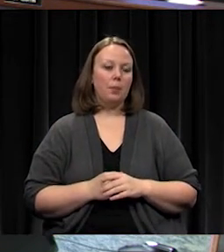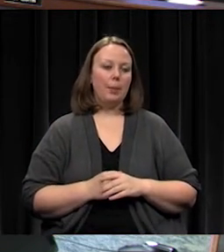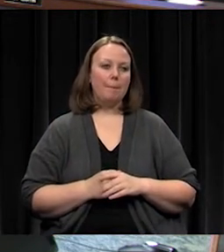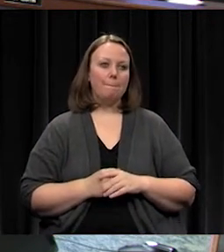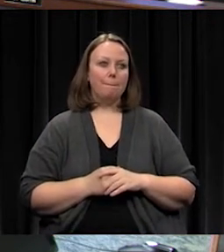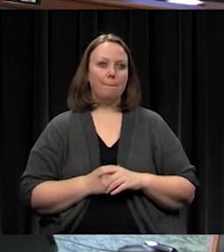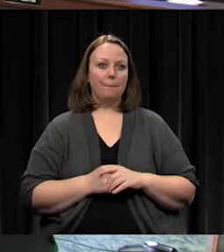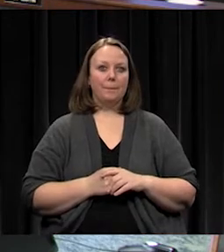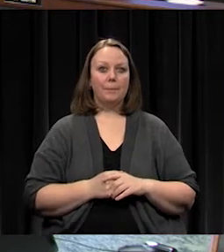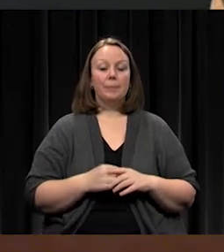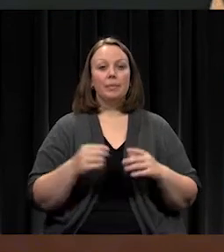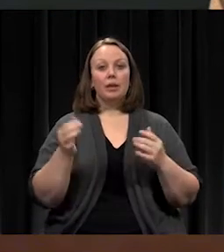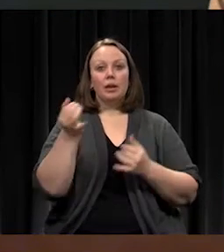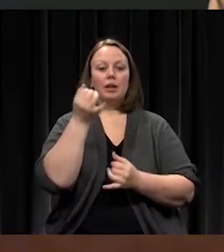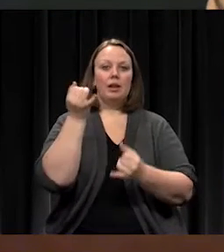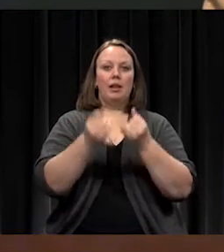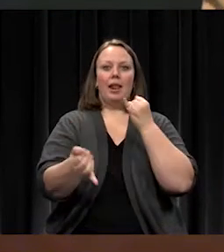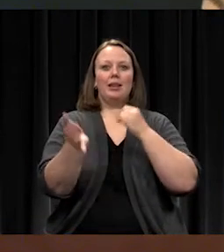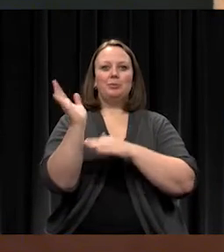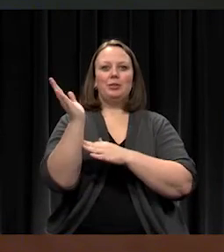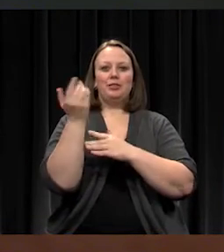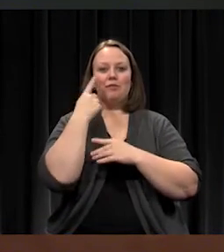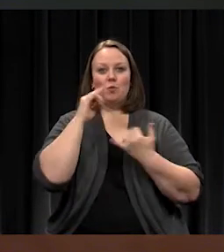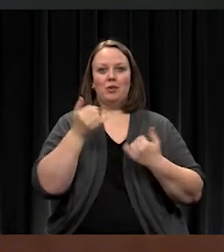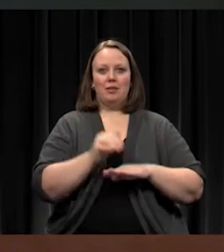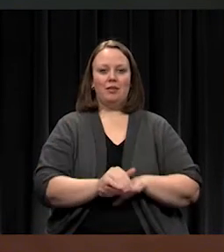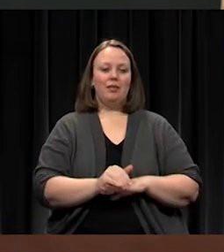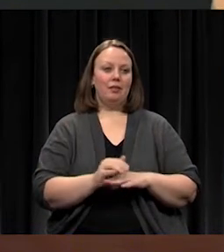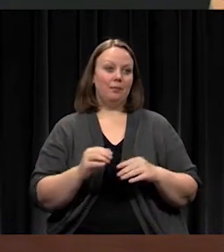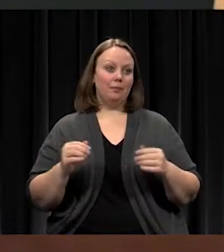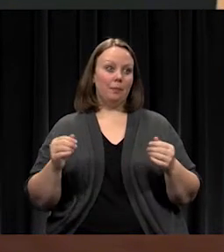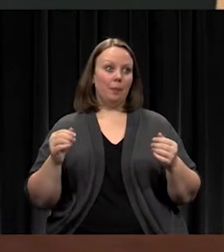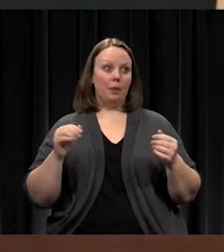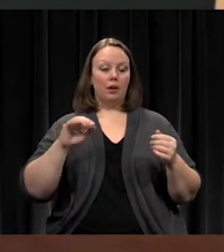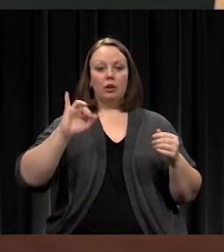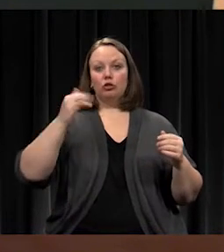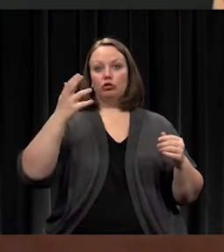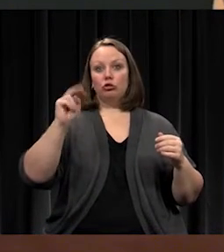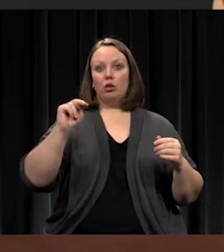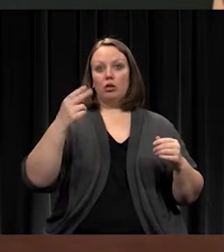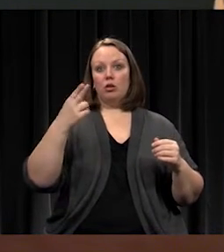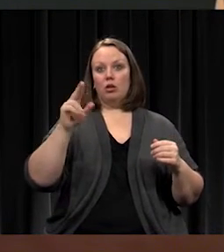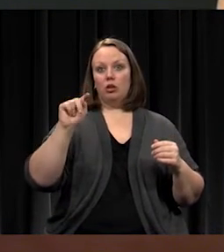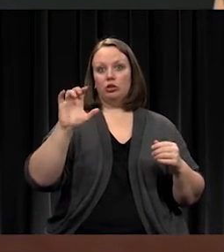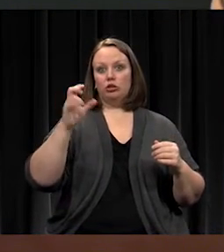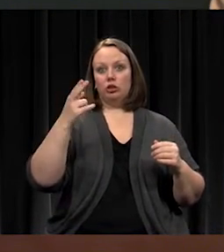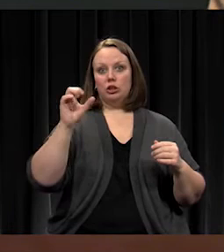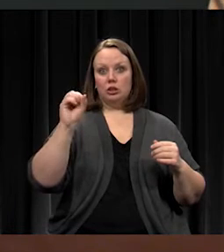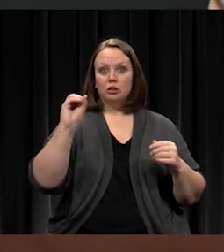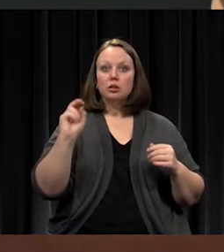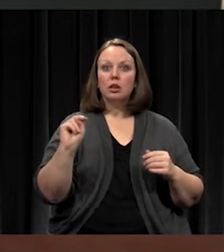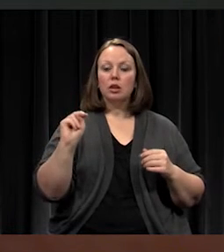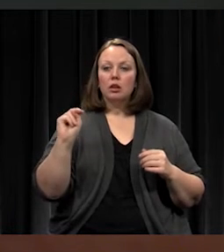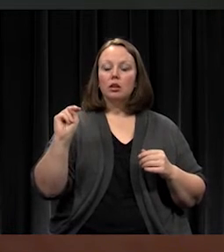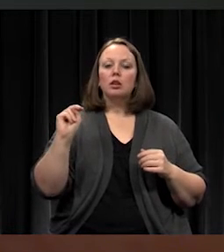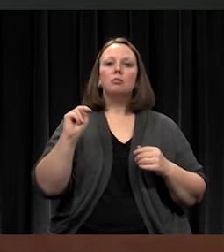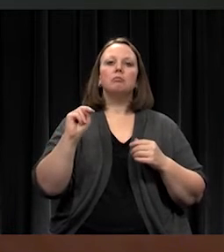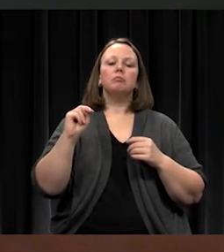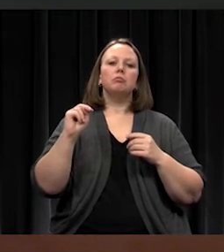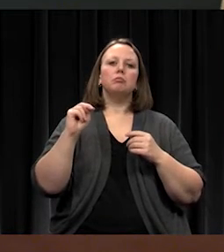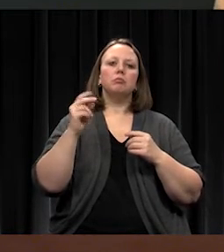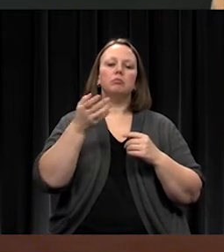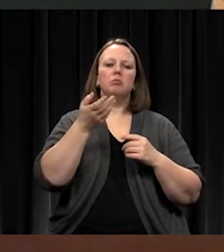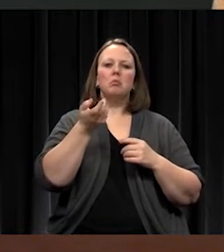All right. In our last presentation tonight, we have John Hutchison come up and he's going to talk a little bit about the capital needs in